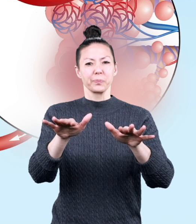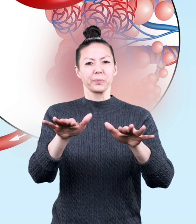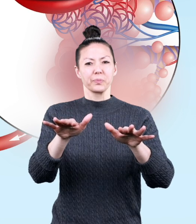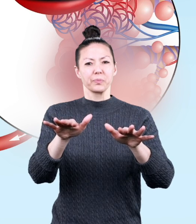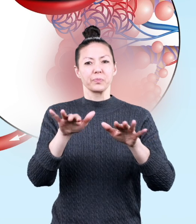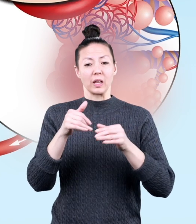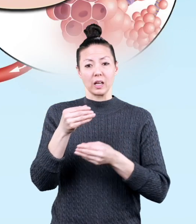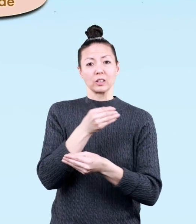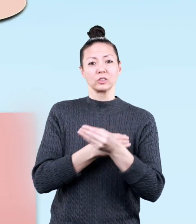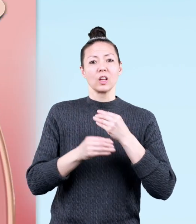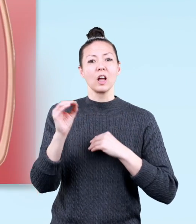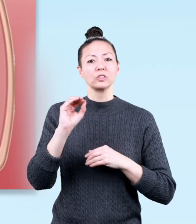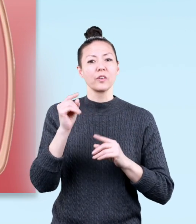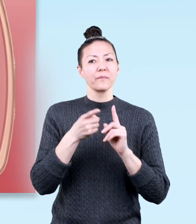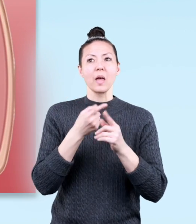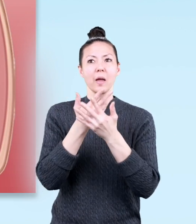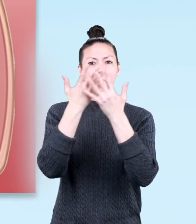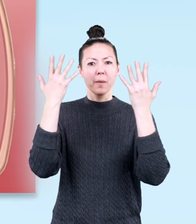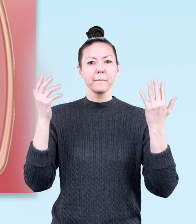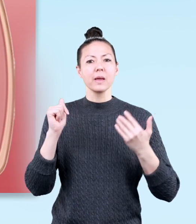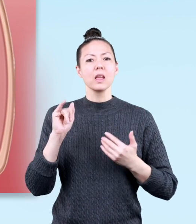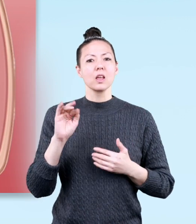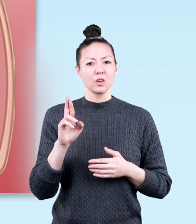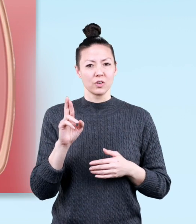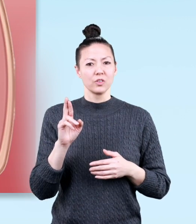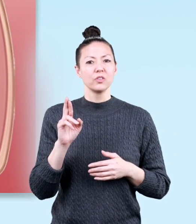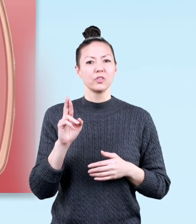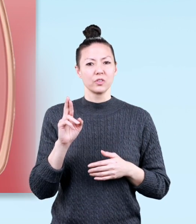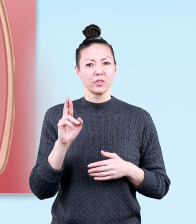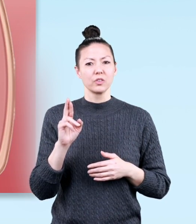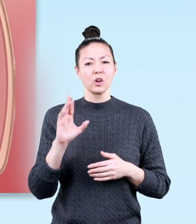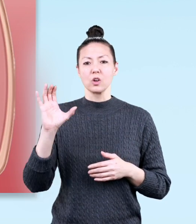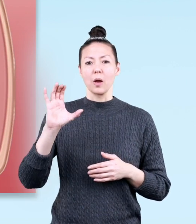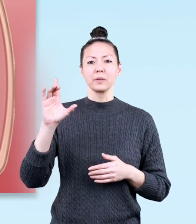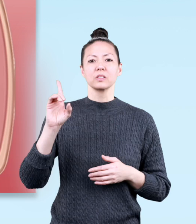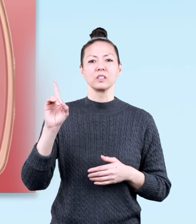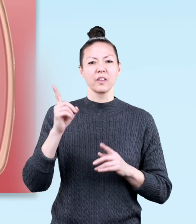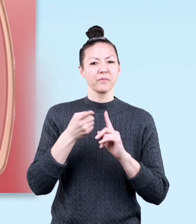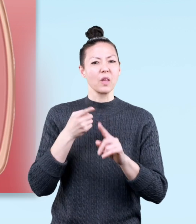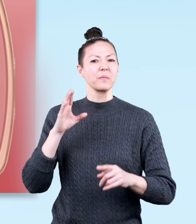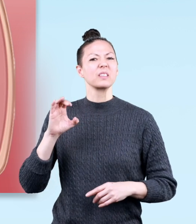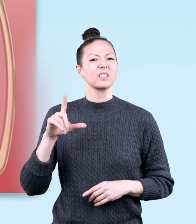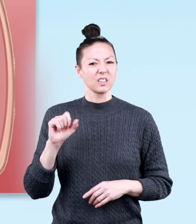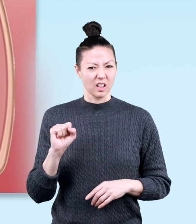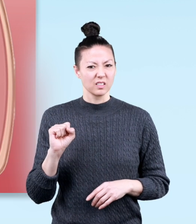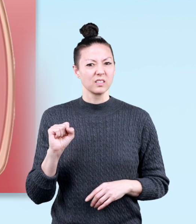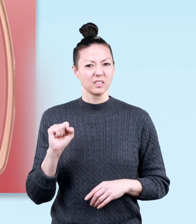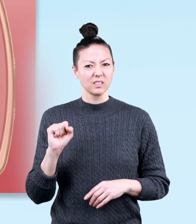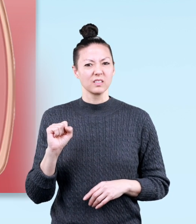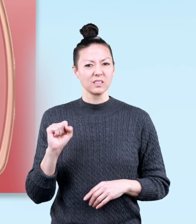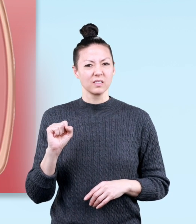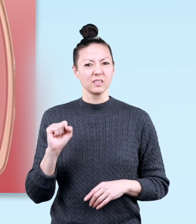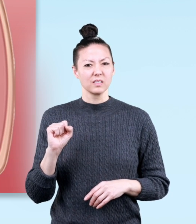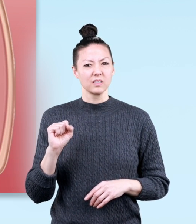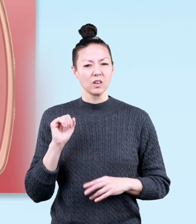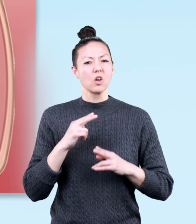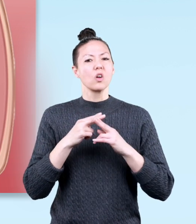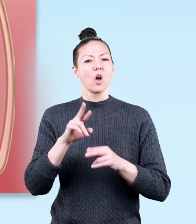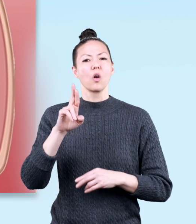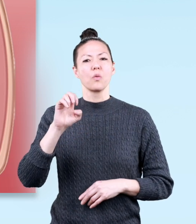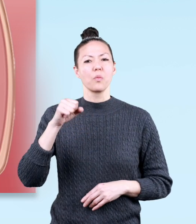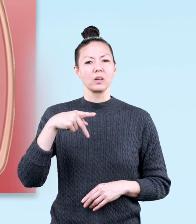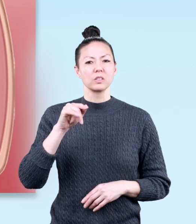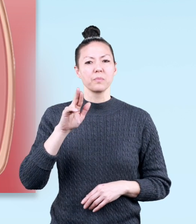exhale. The exchange of oxygen from the air and carbon dioxide from the cells